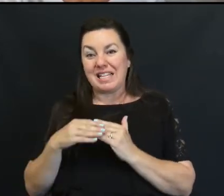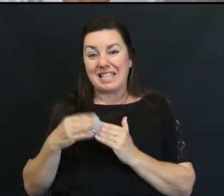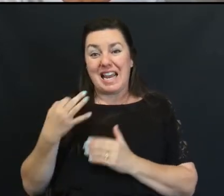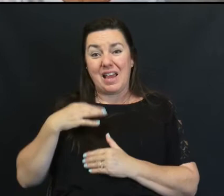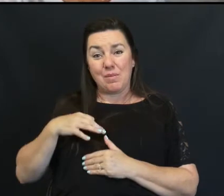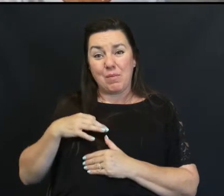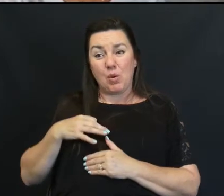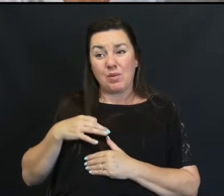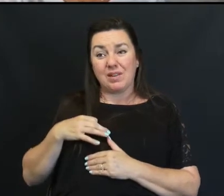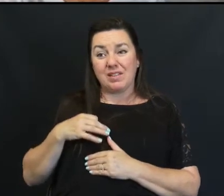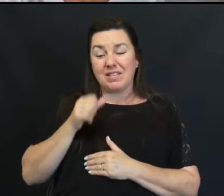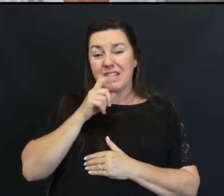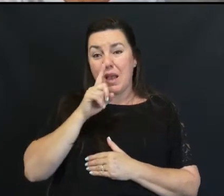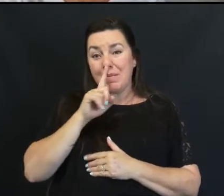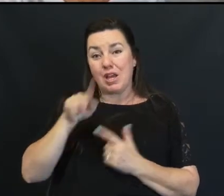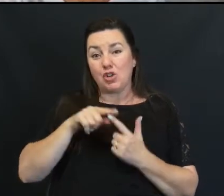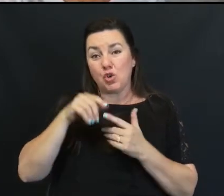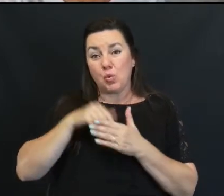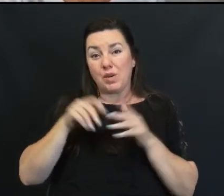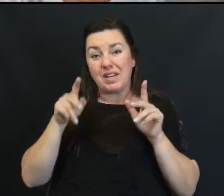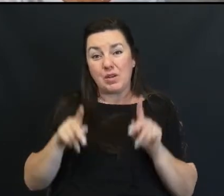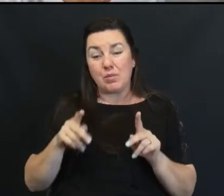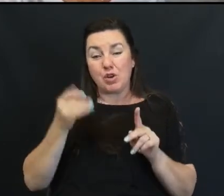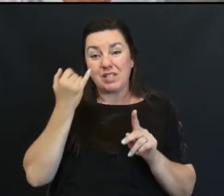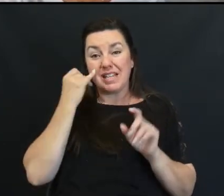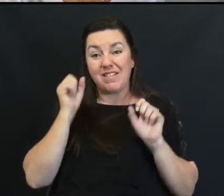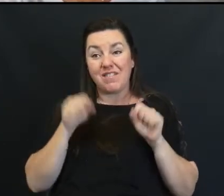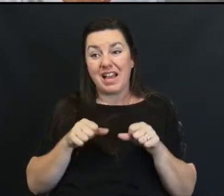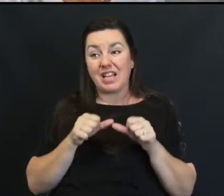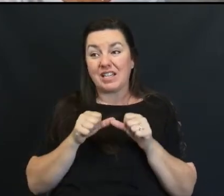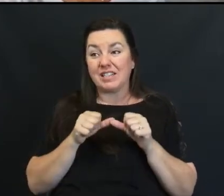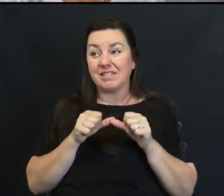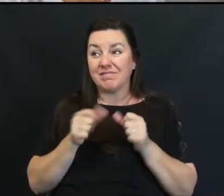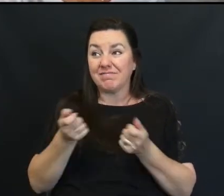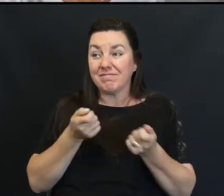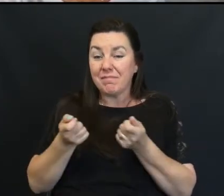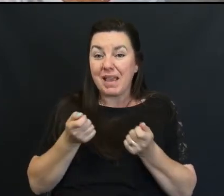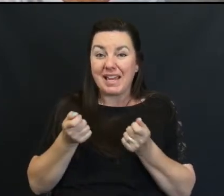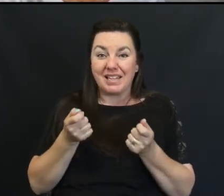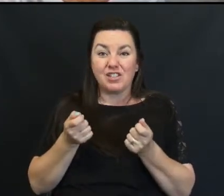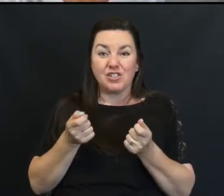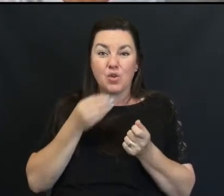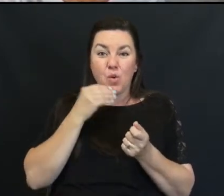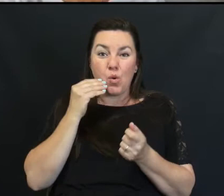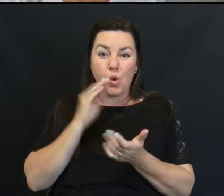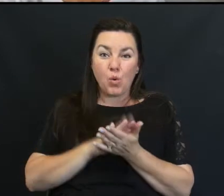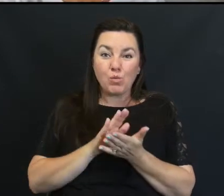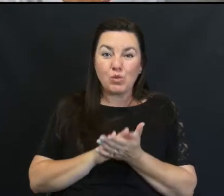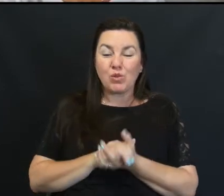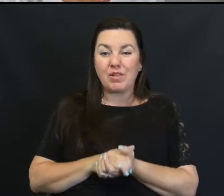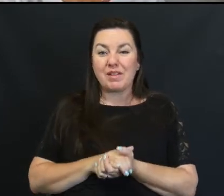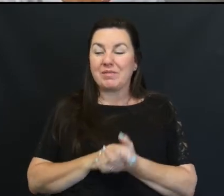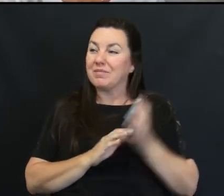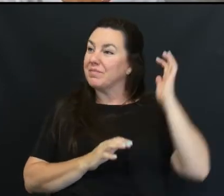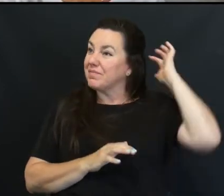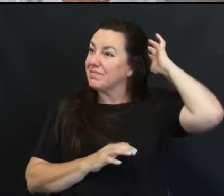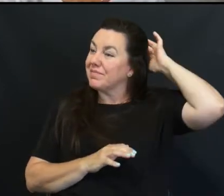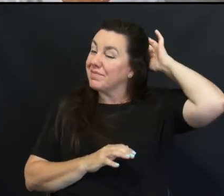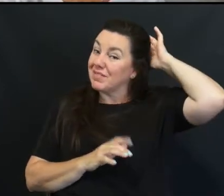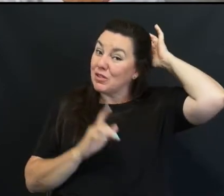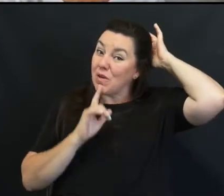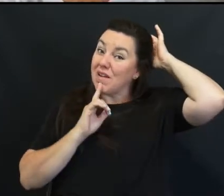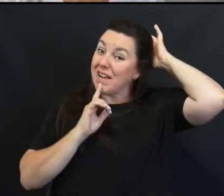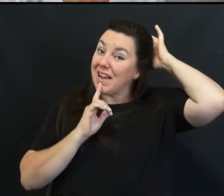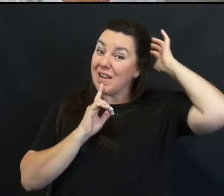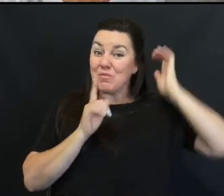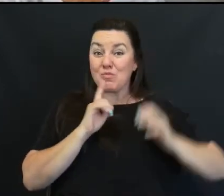something I'm not sure When we go back in person If I've been able to Manage as well With homeschooling my boys So I'm very